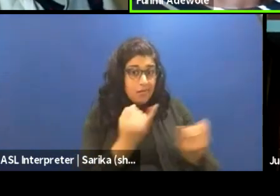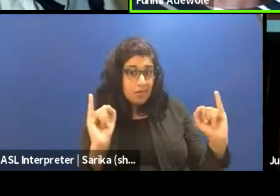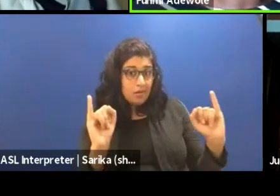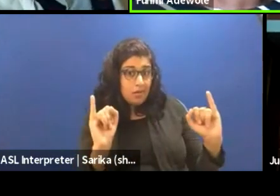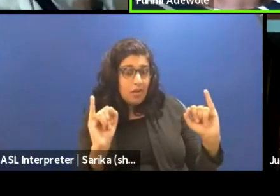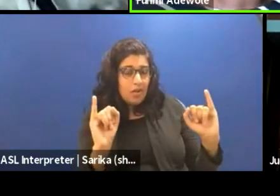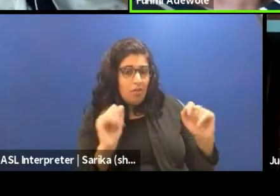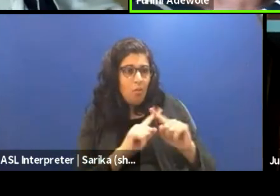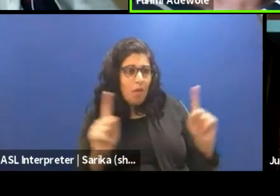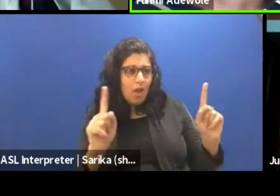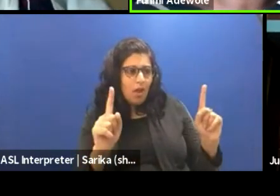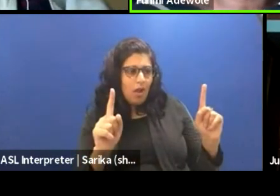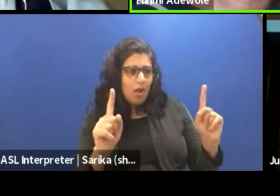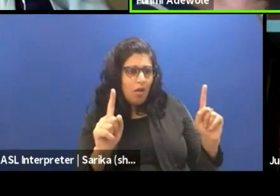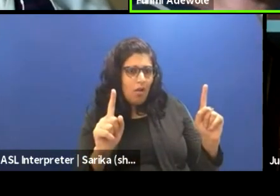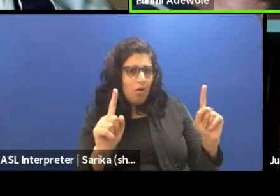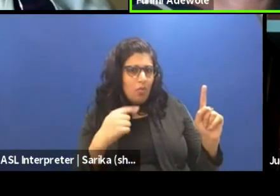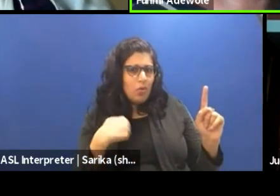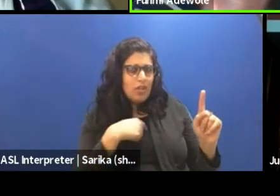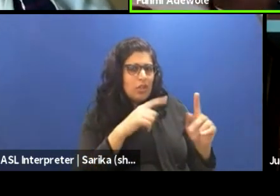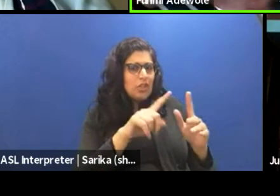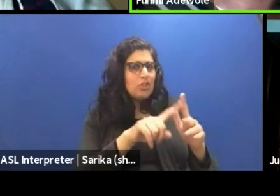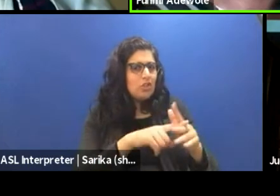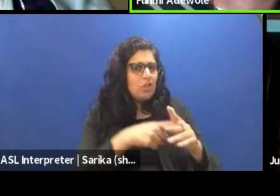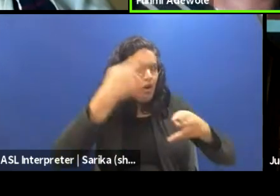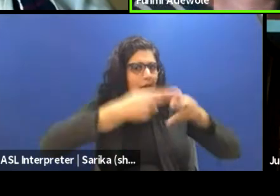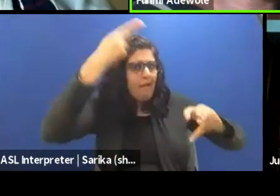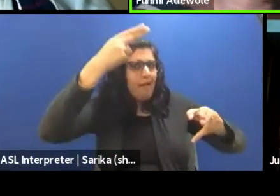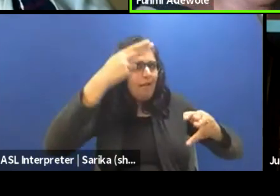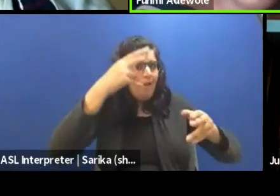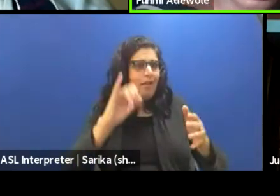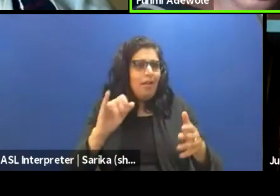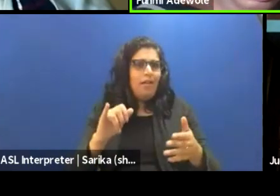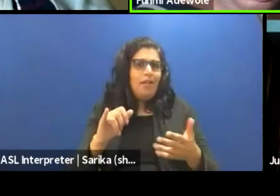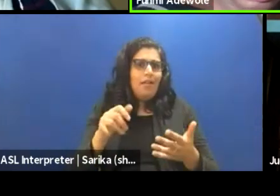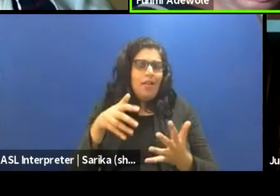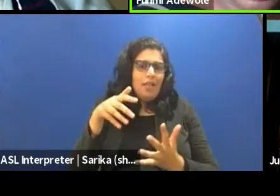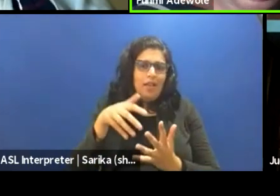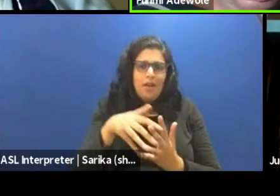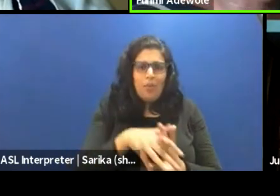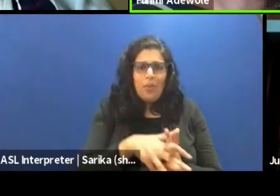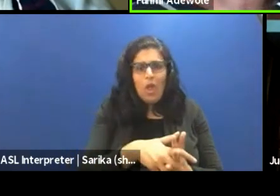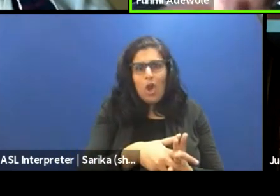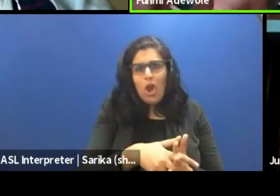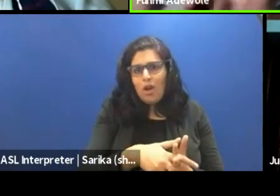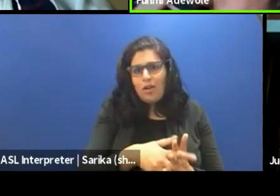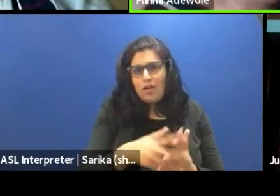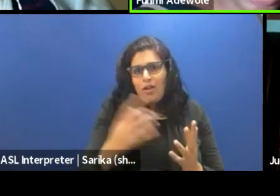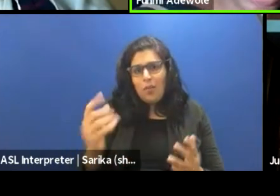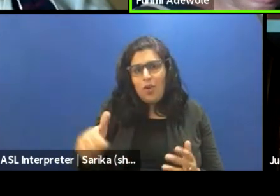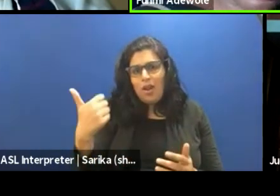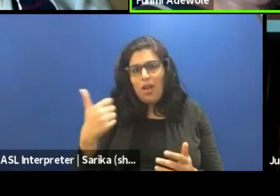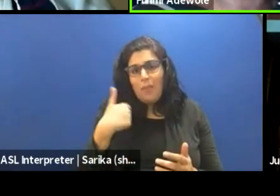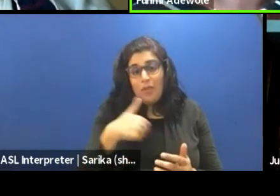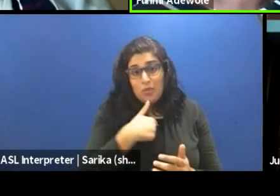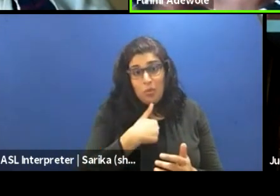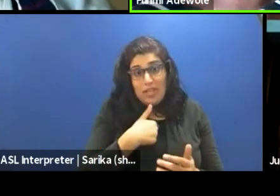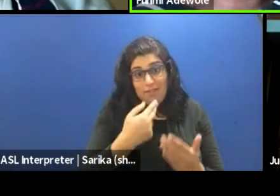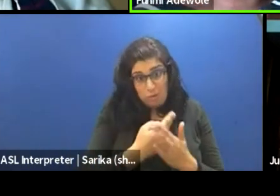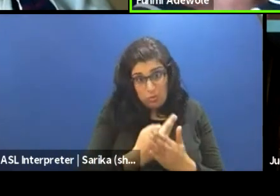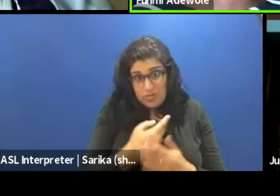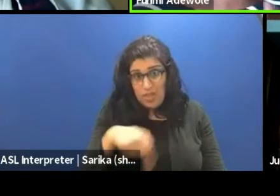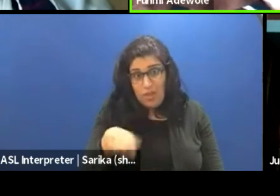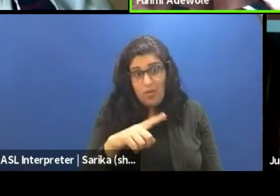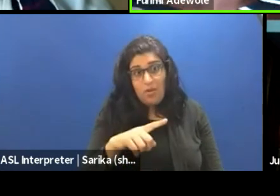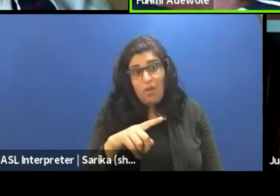but we should stop calling them as if they belong somewhere else. Because we have used them. We've made